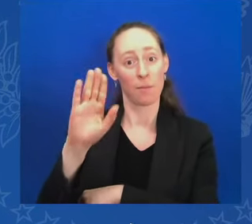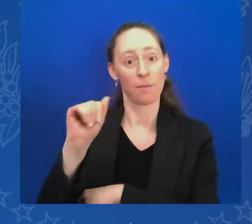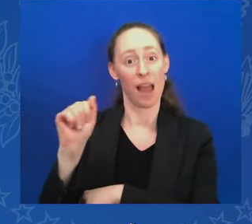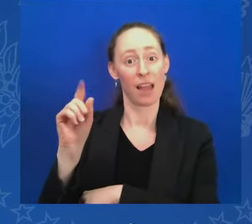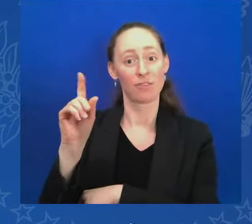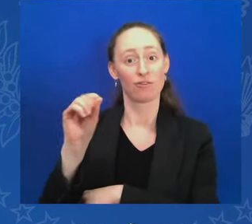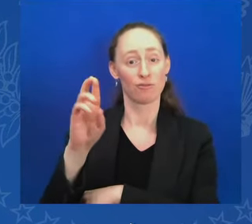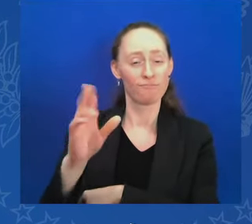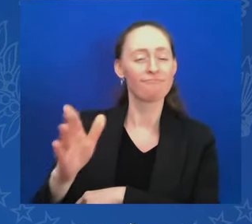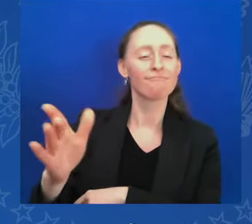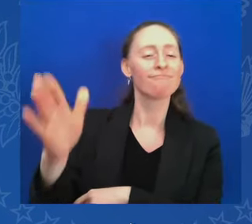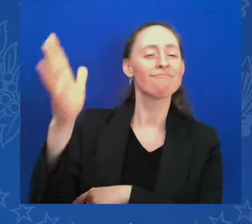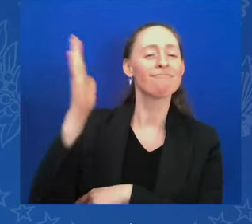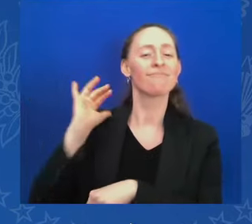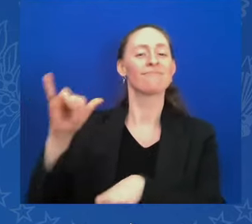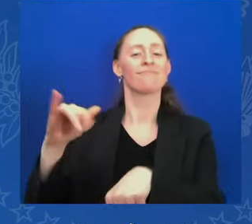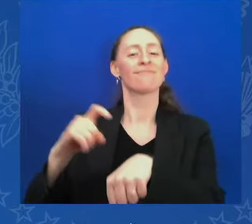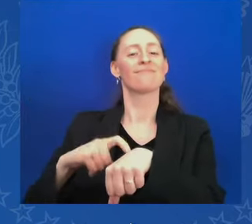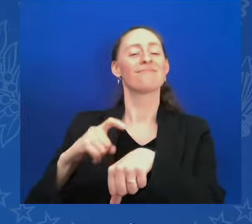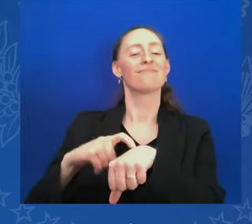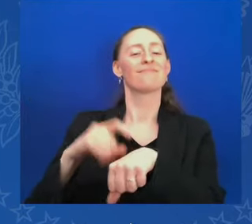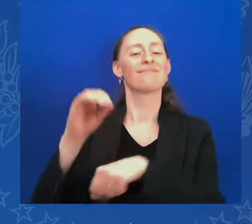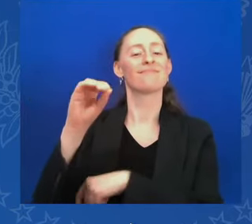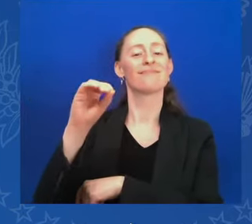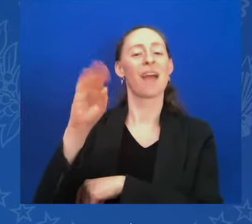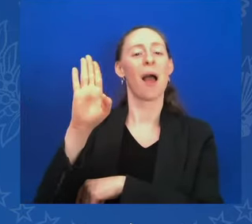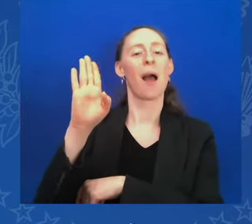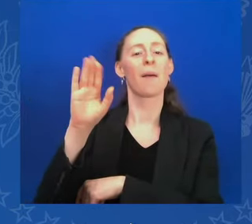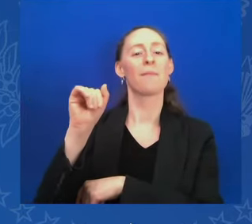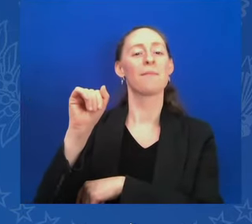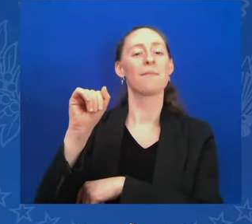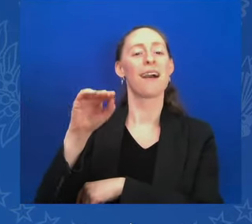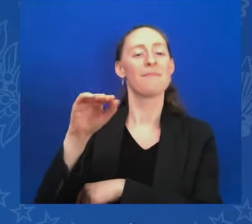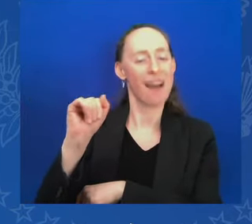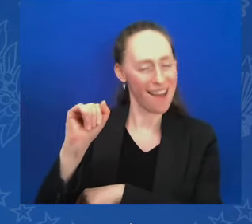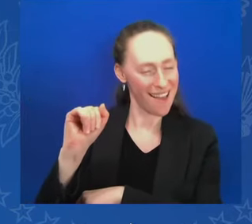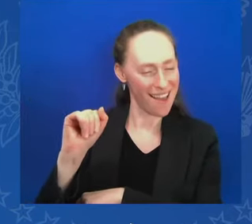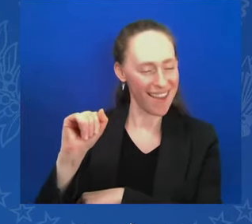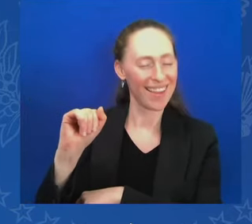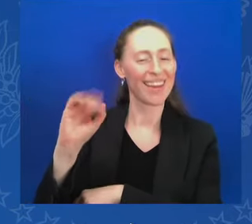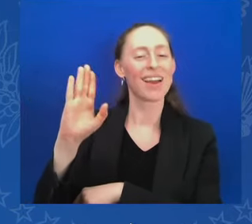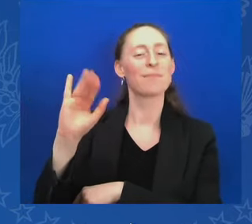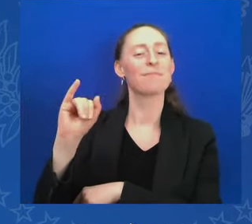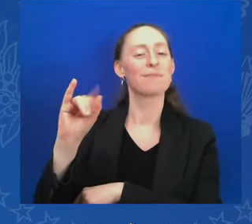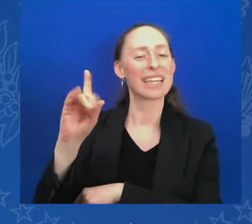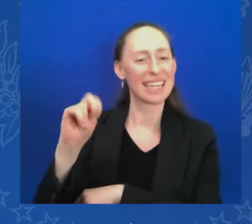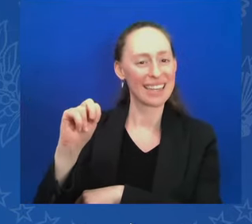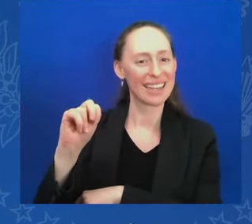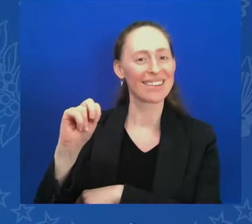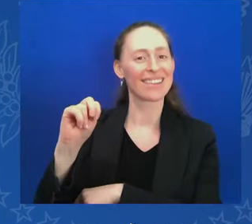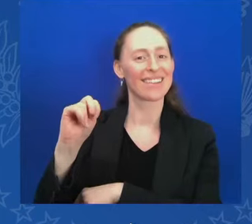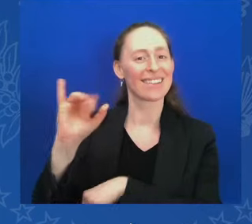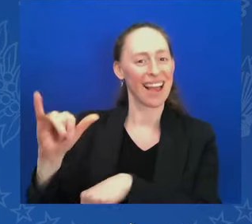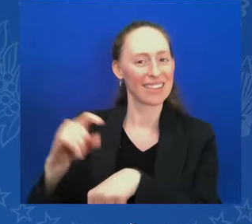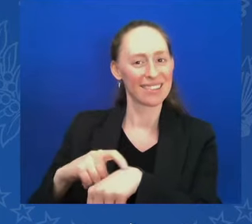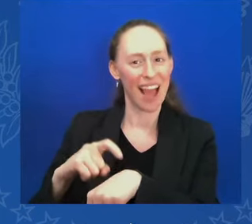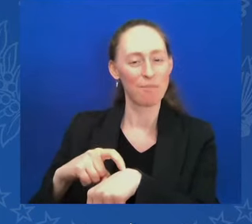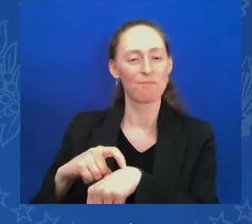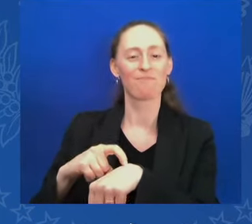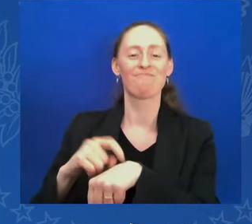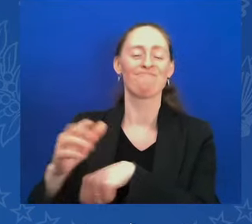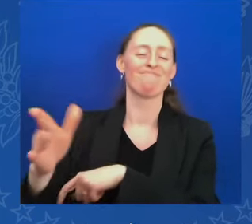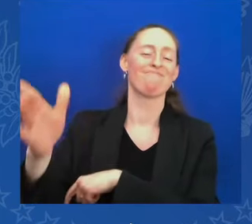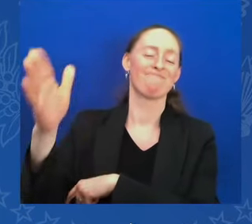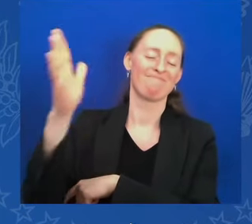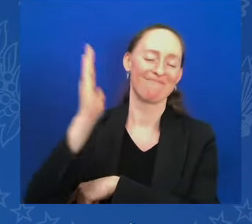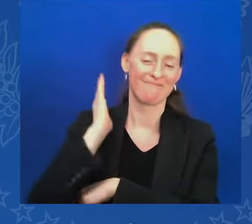administration, and she took, anybody who could take care of Hungary in those days can handle anything. But you've been a